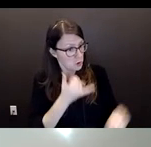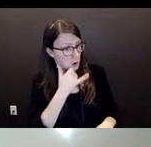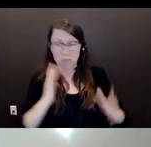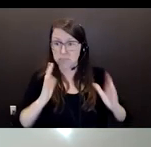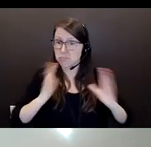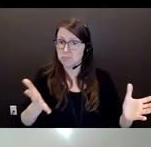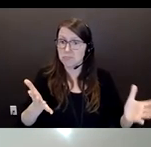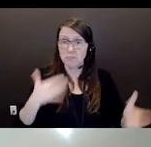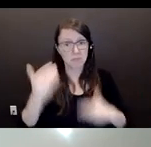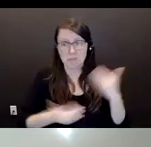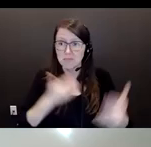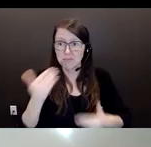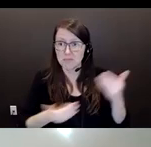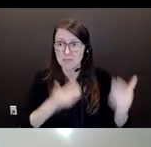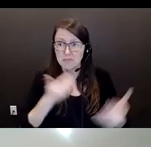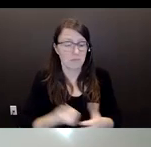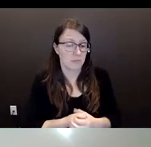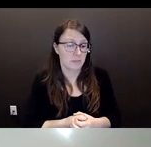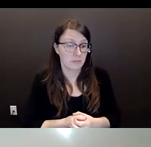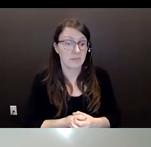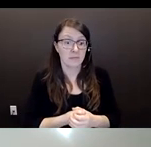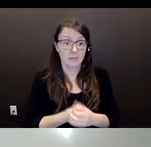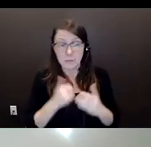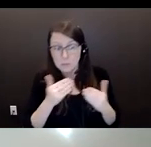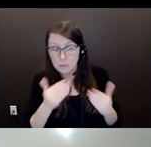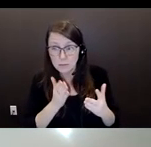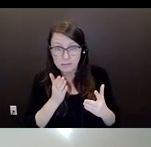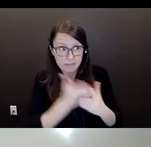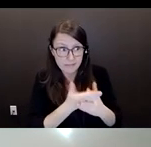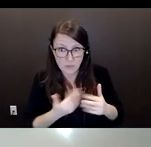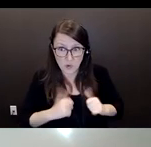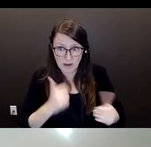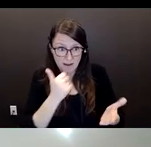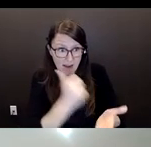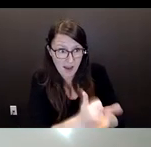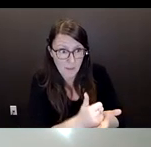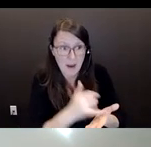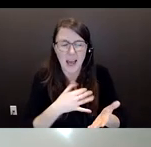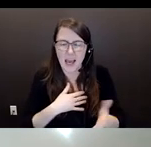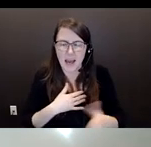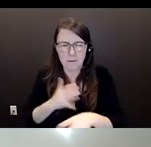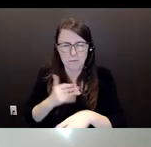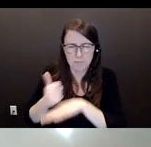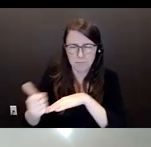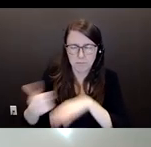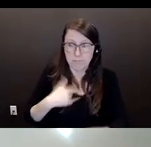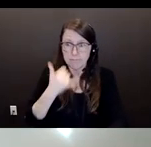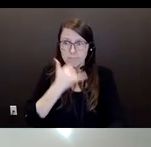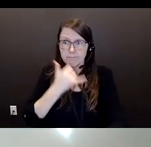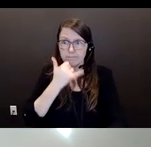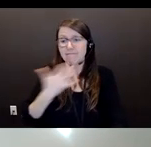fear in helping somebody. And if you make an error, then you just have to apologize for it. But on the other hand,